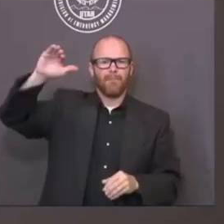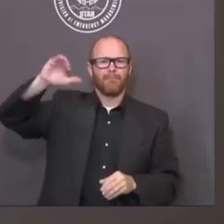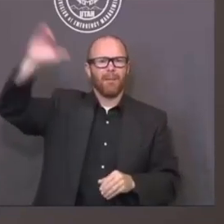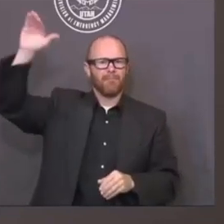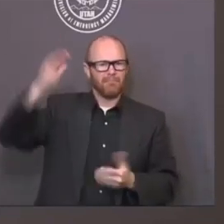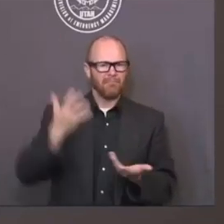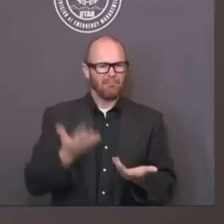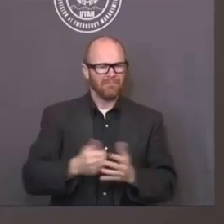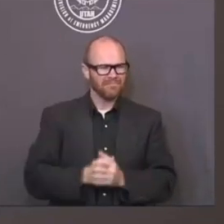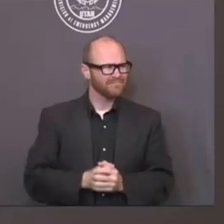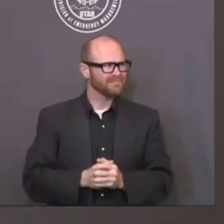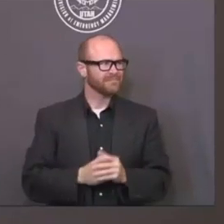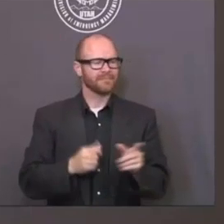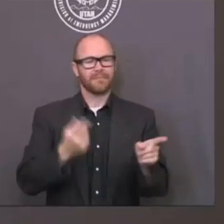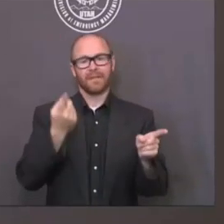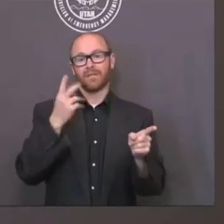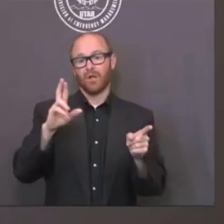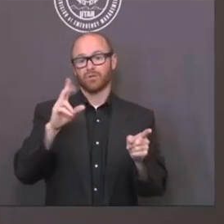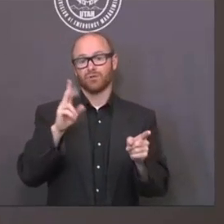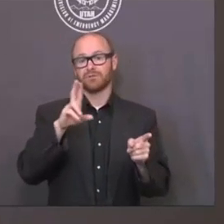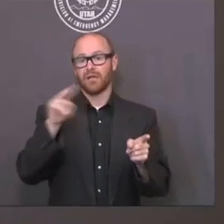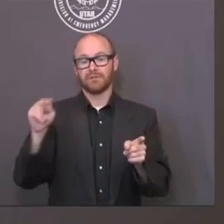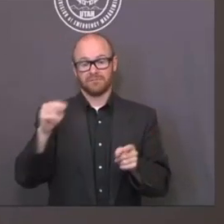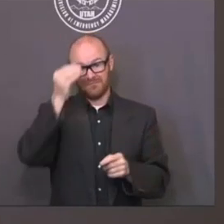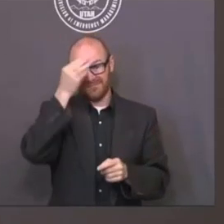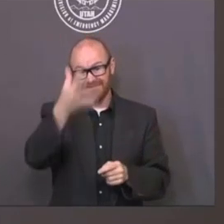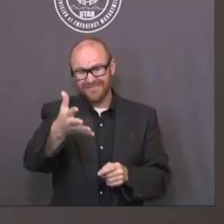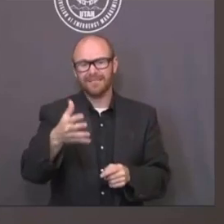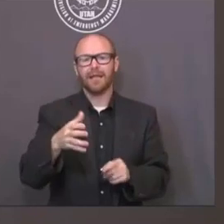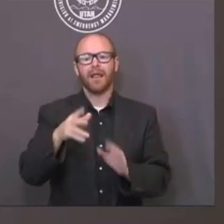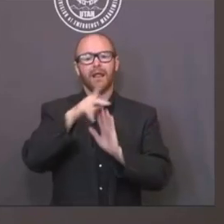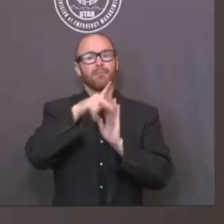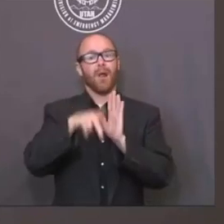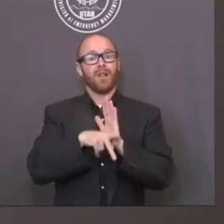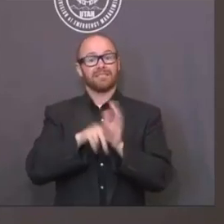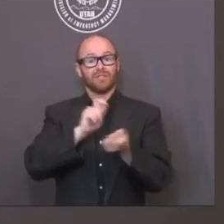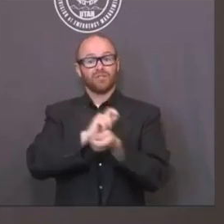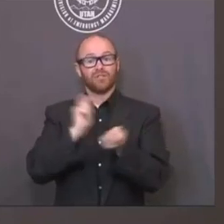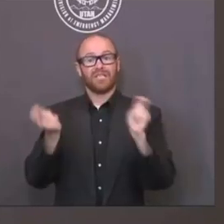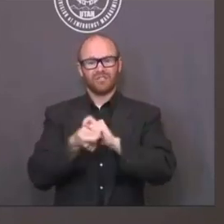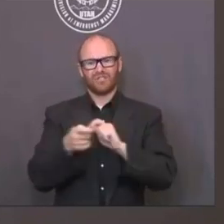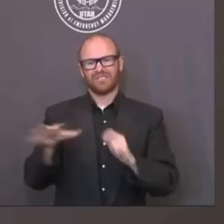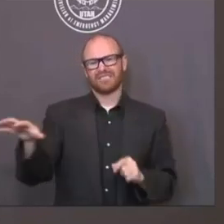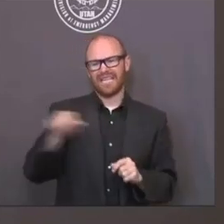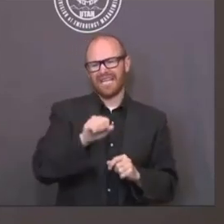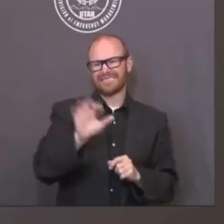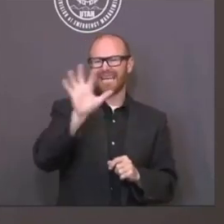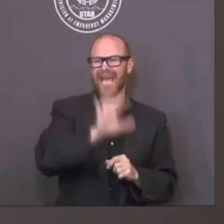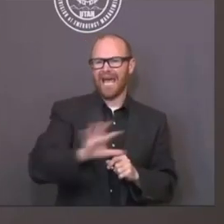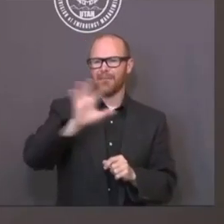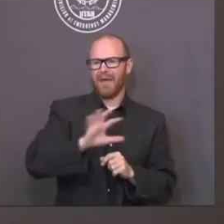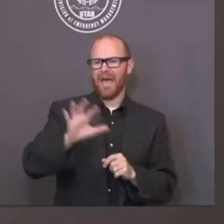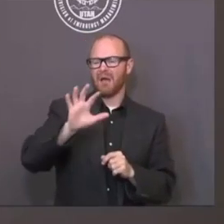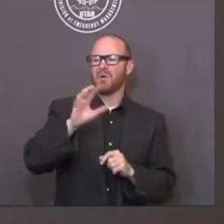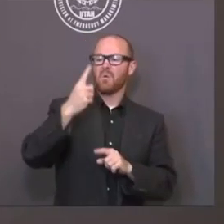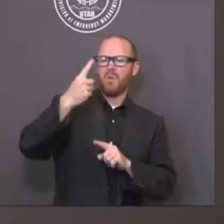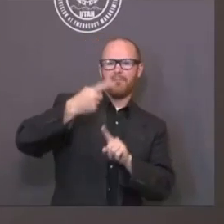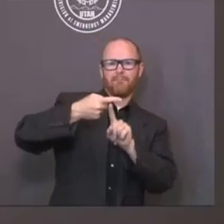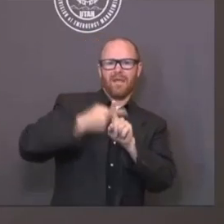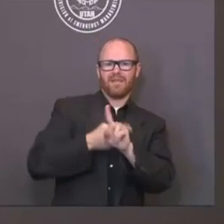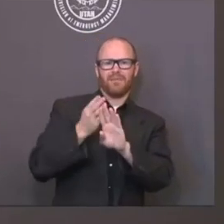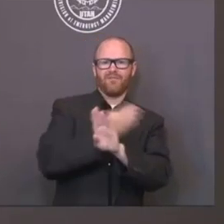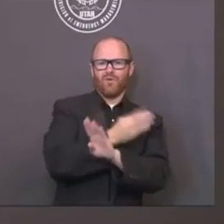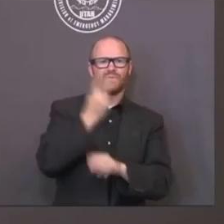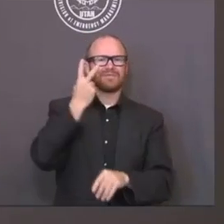forward? Yeah, so I think with any policy change, it actually takes a few weeks, if not a month, for us to start seeing the